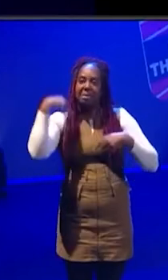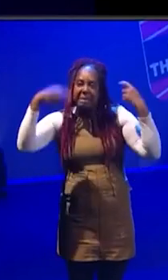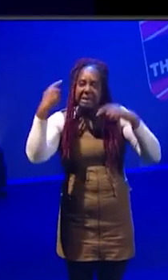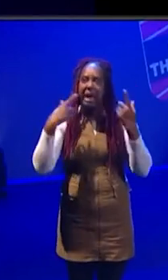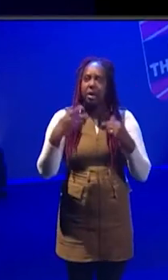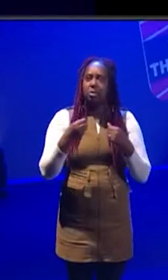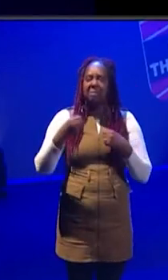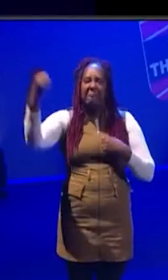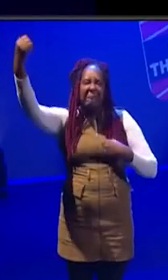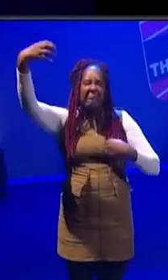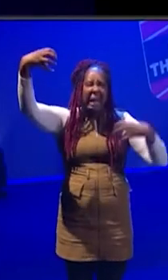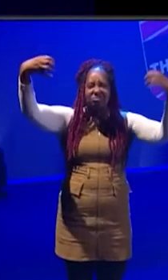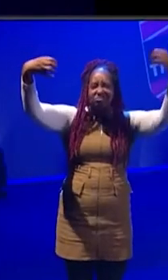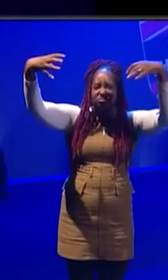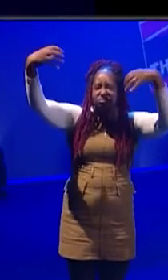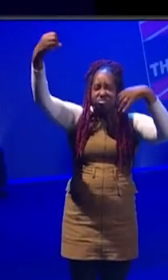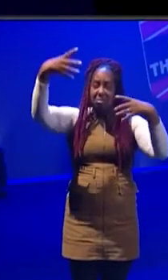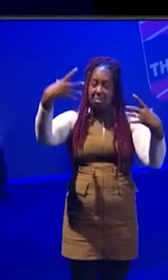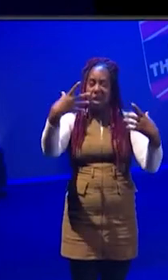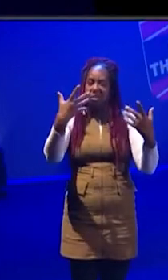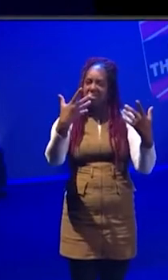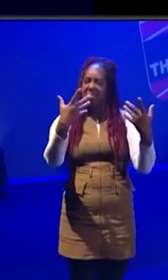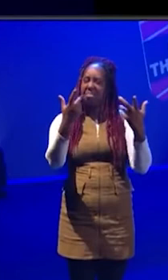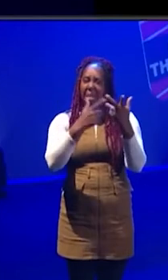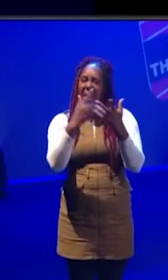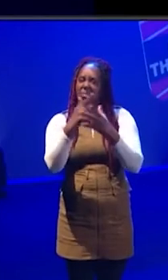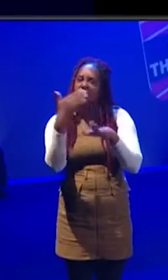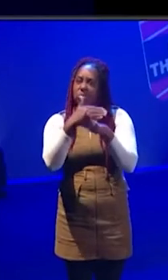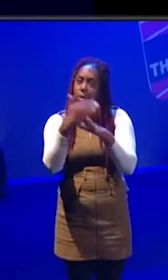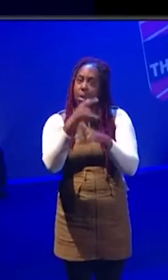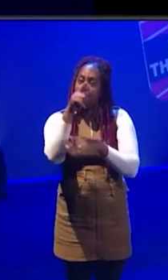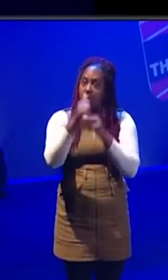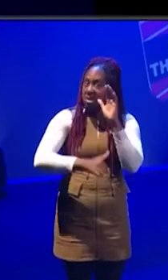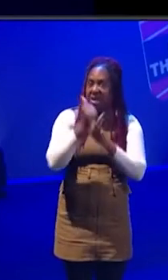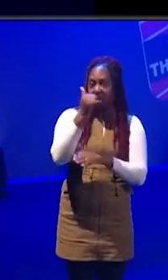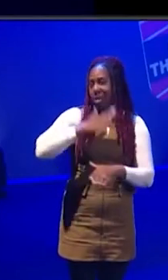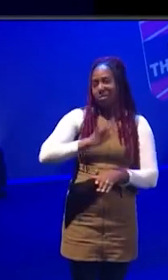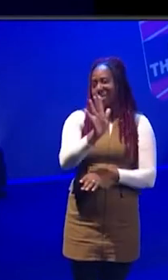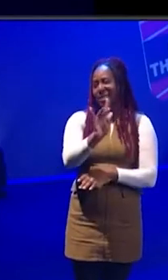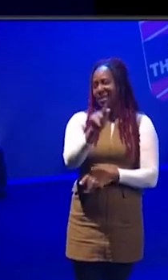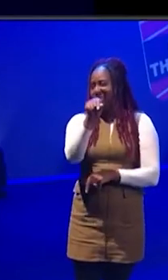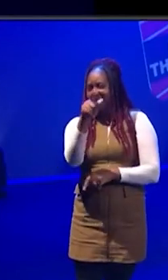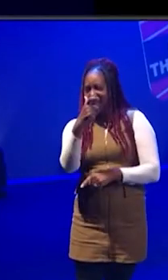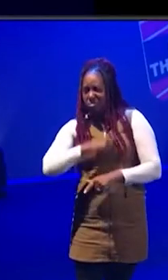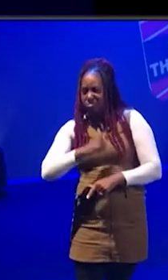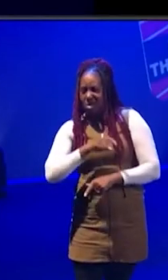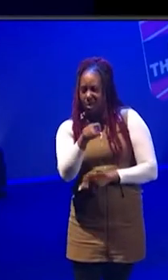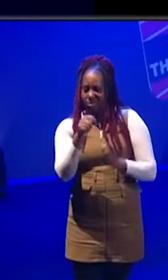very true. But there are jobs where those skills are required here.